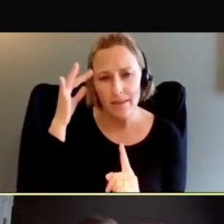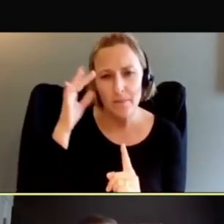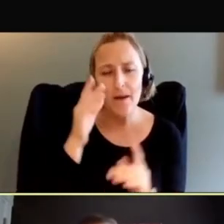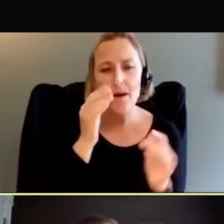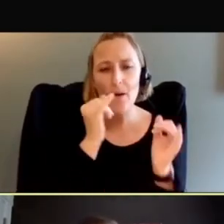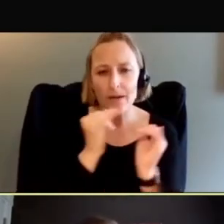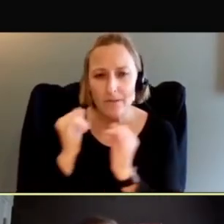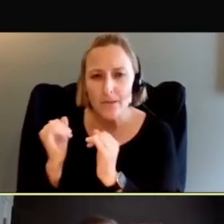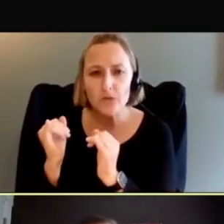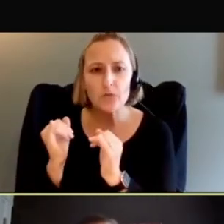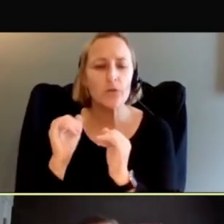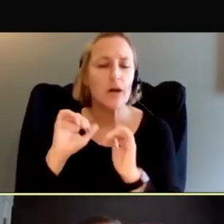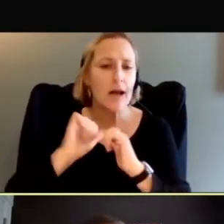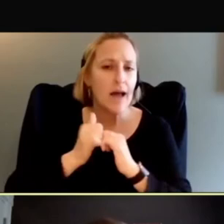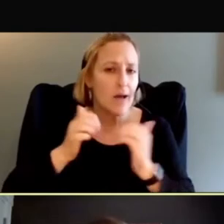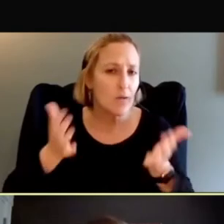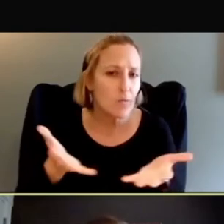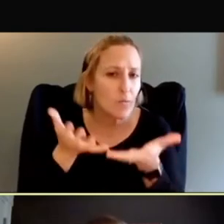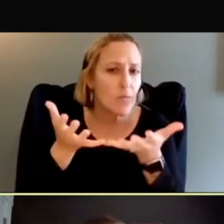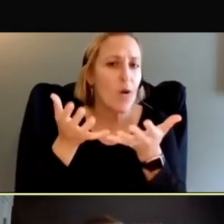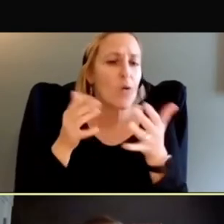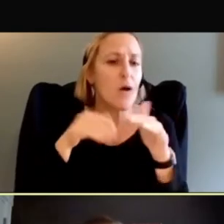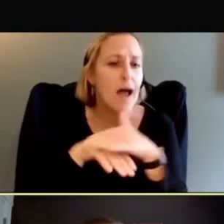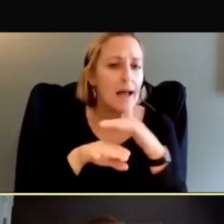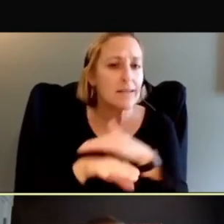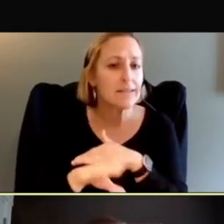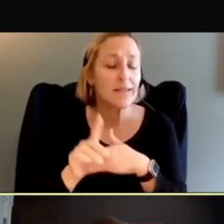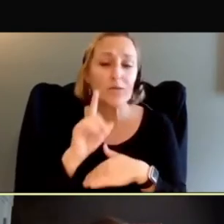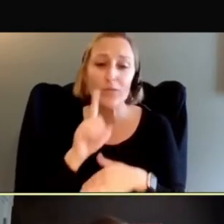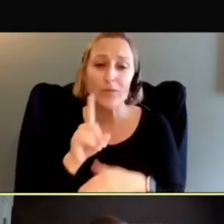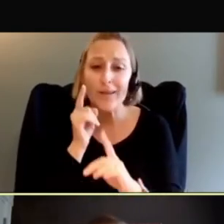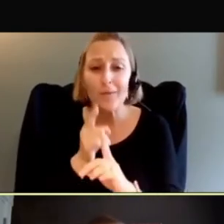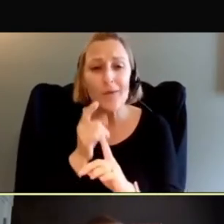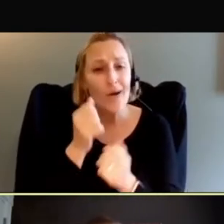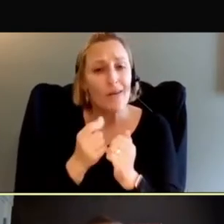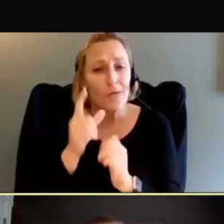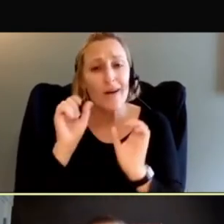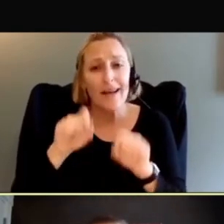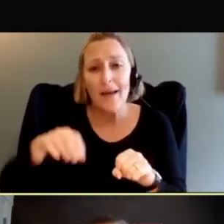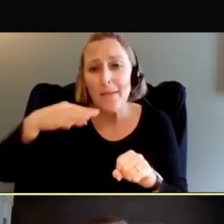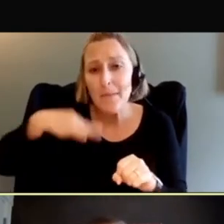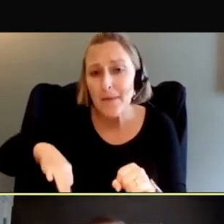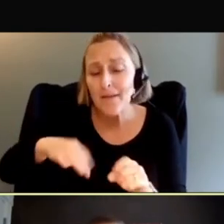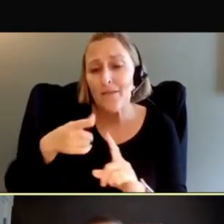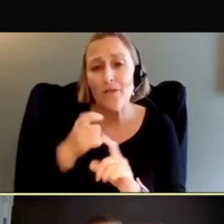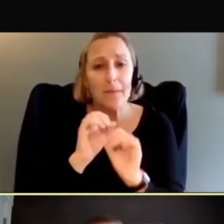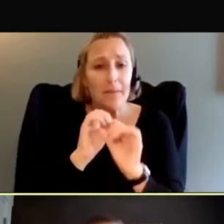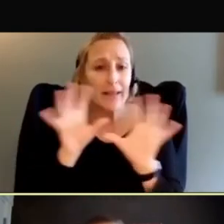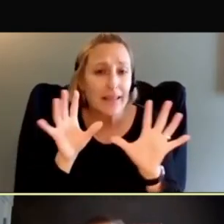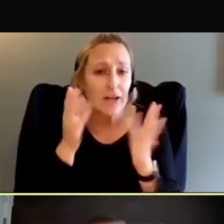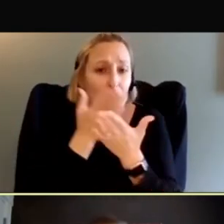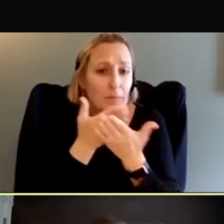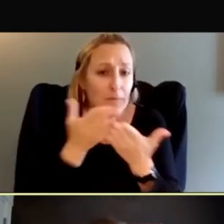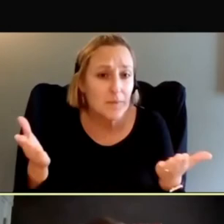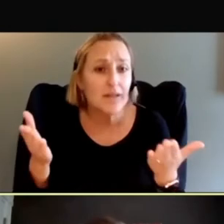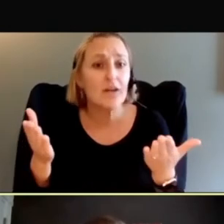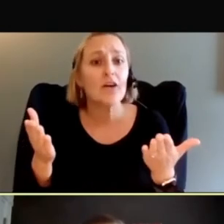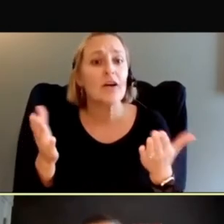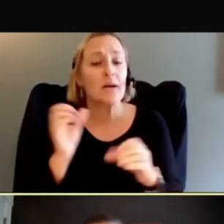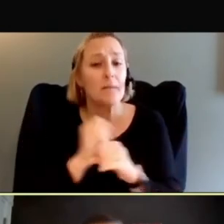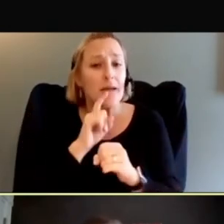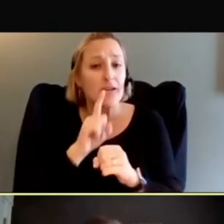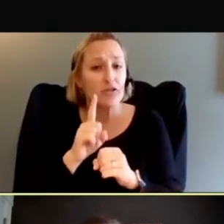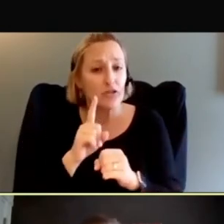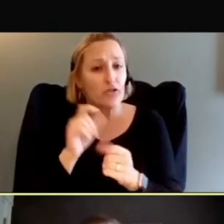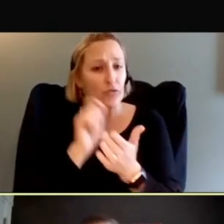everyone can benefit from clear materials, understandable materials that are written at a lower grade